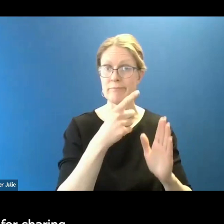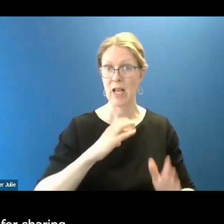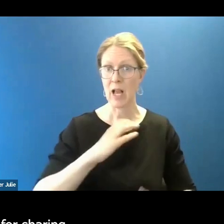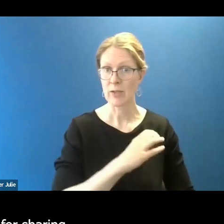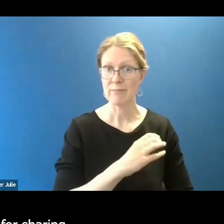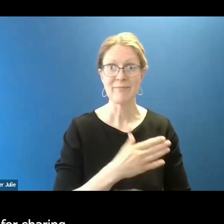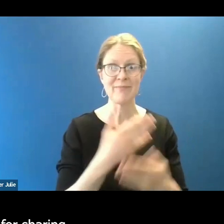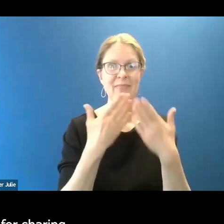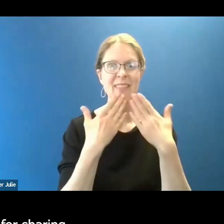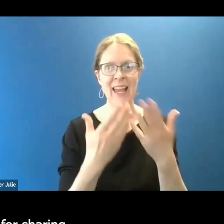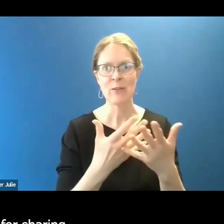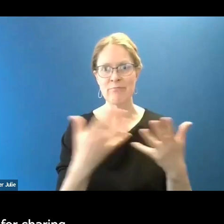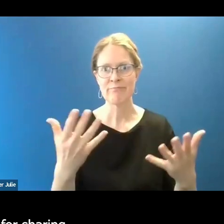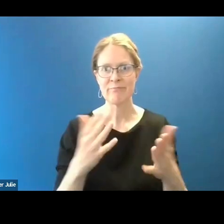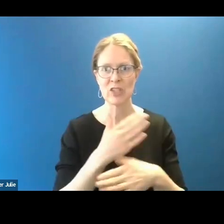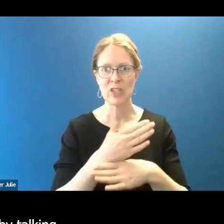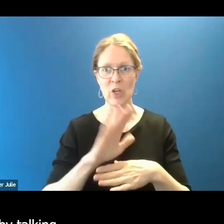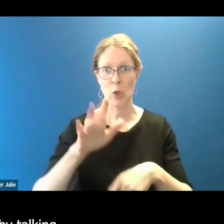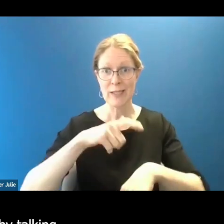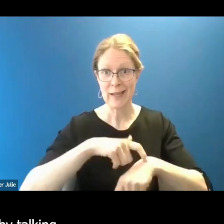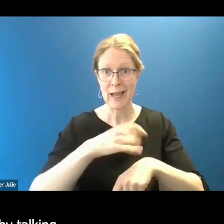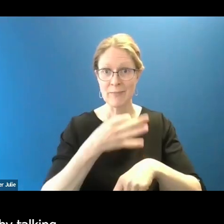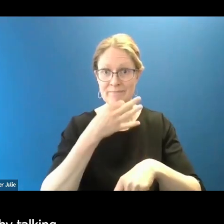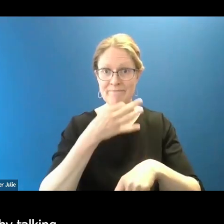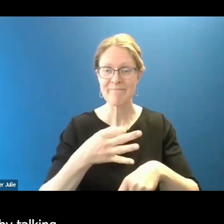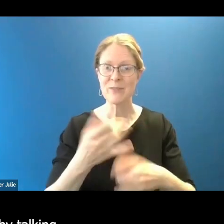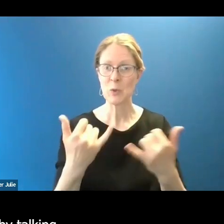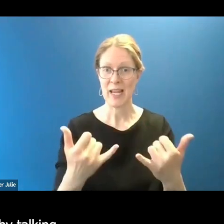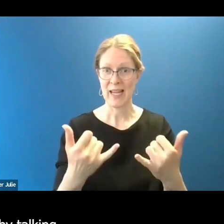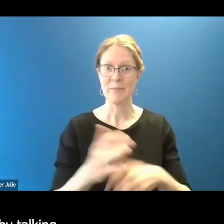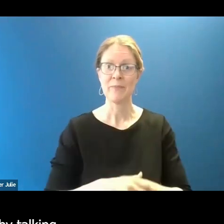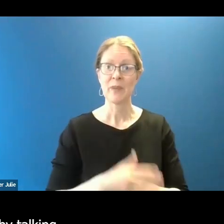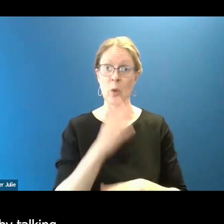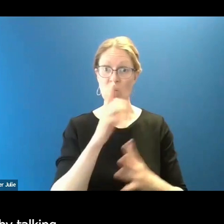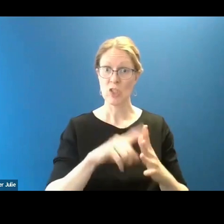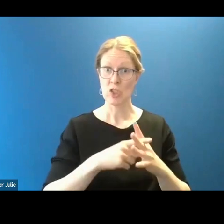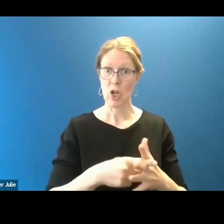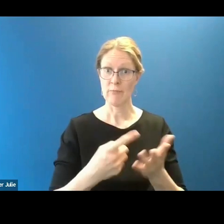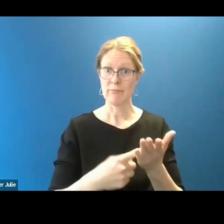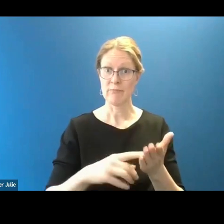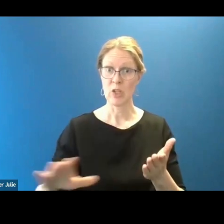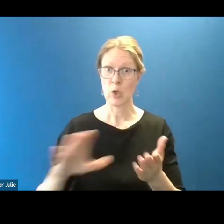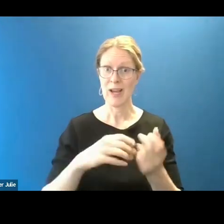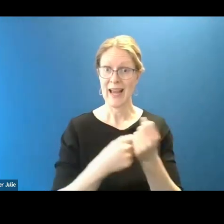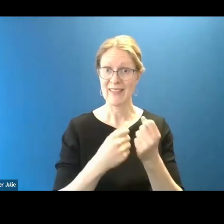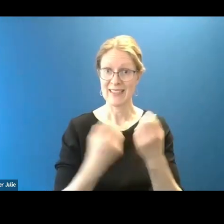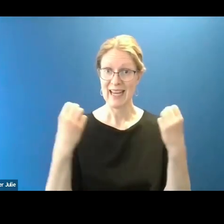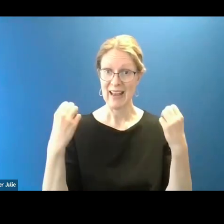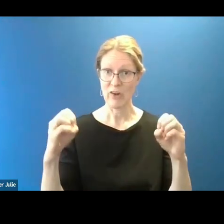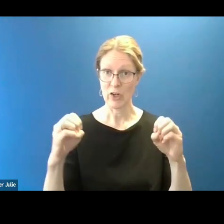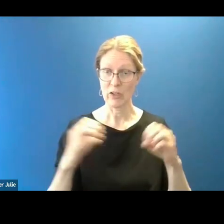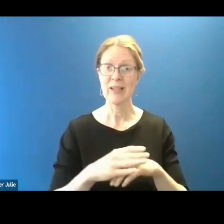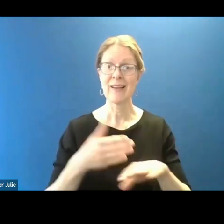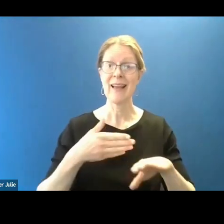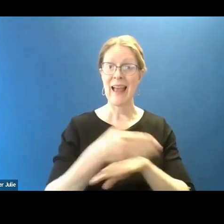sharing your time and expertise with us today. And we'll get started by talking about how your advocacy efforts have changed and evolved post COVID.